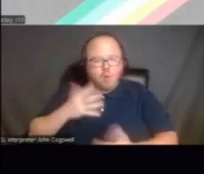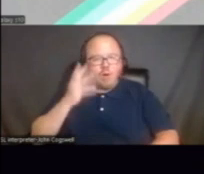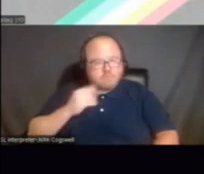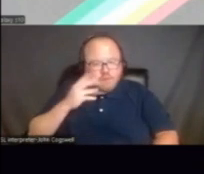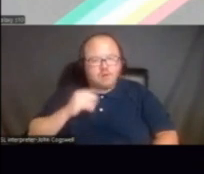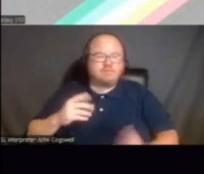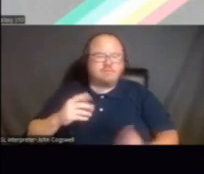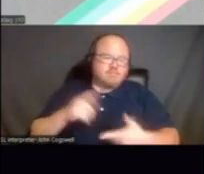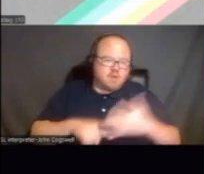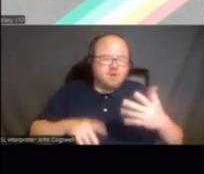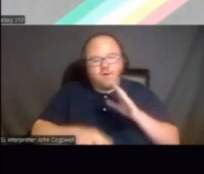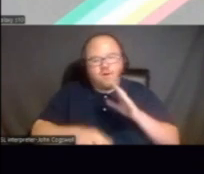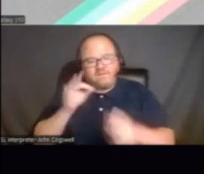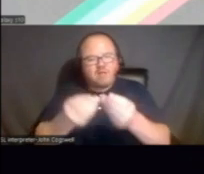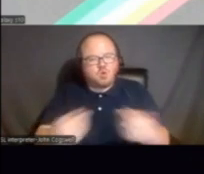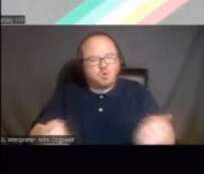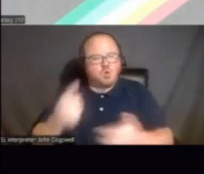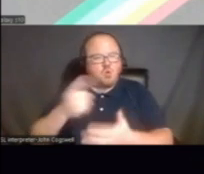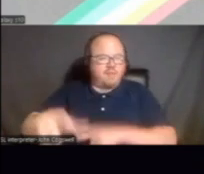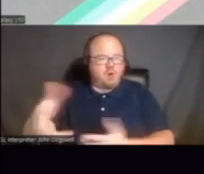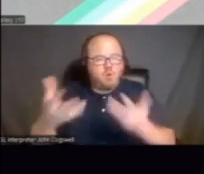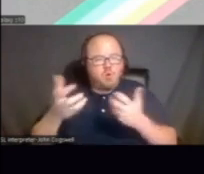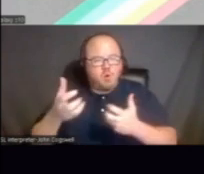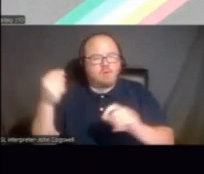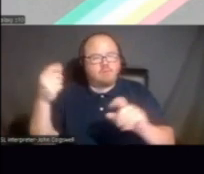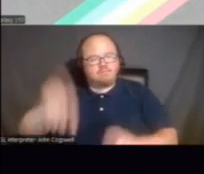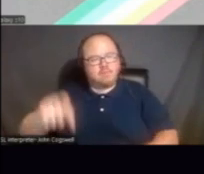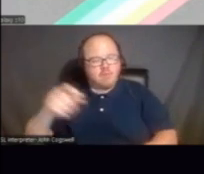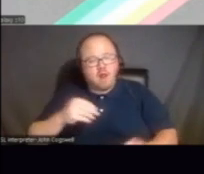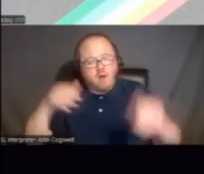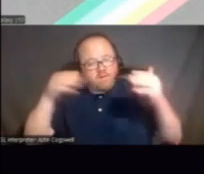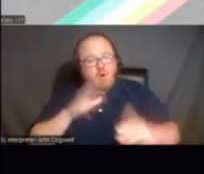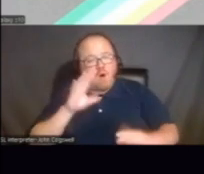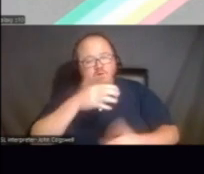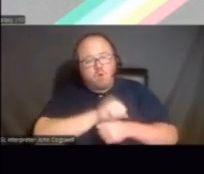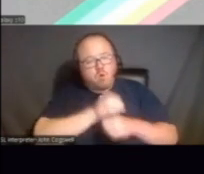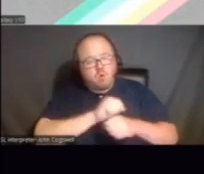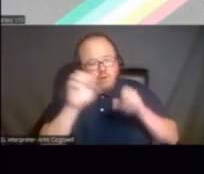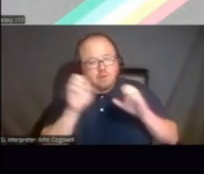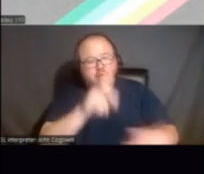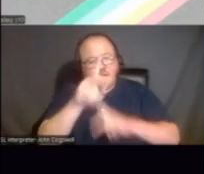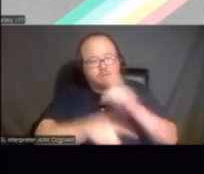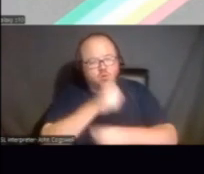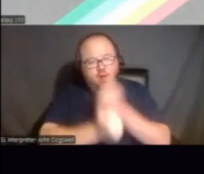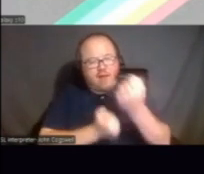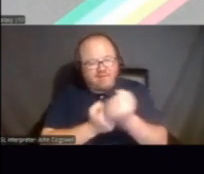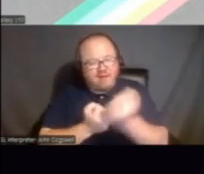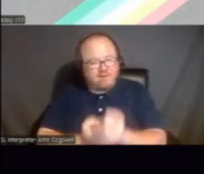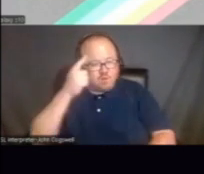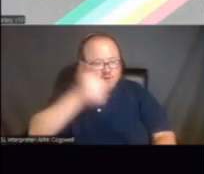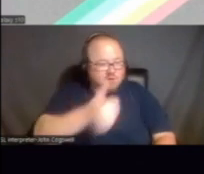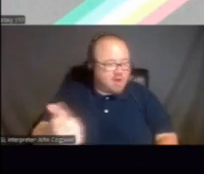you know, one another find solutions to get what they want and need. And because the focus of our work is to educate people to advocate for themselves,